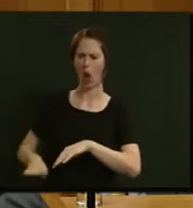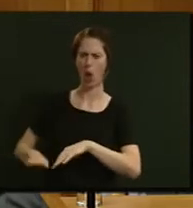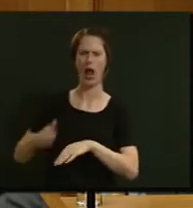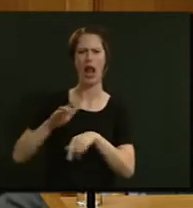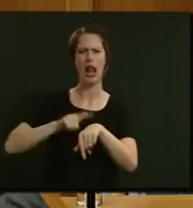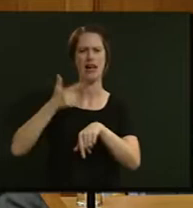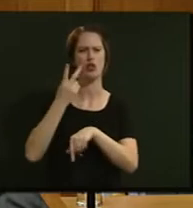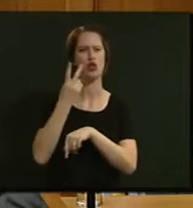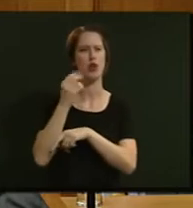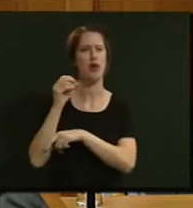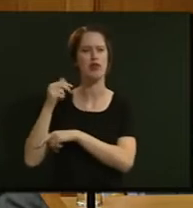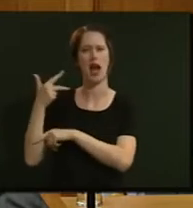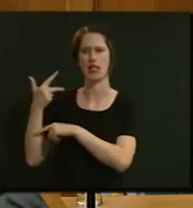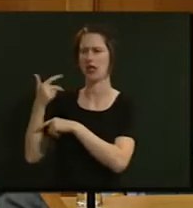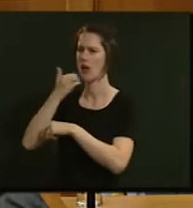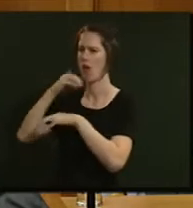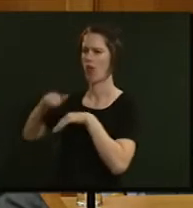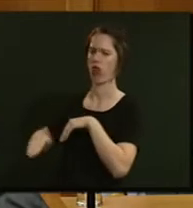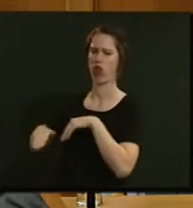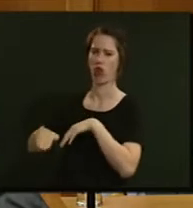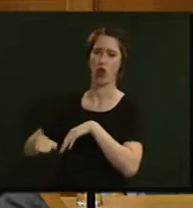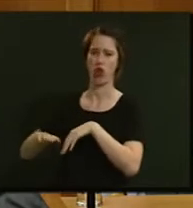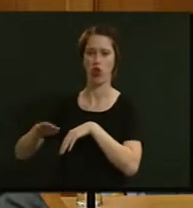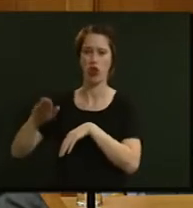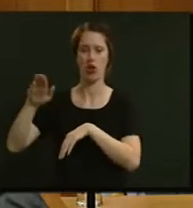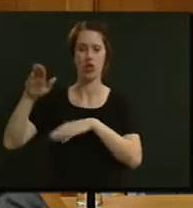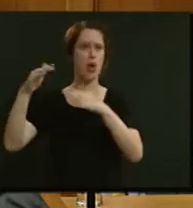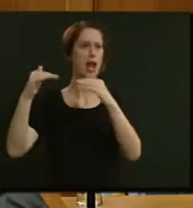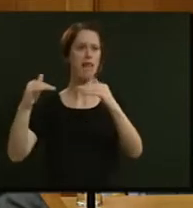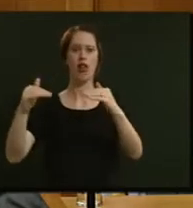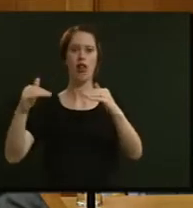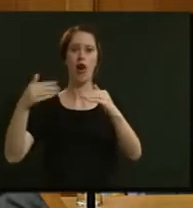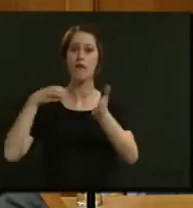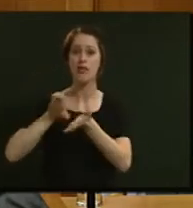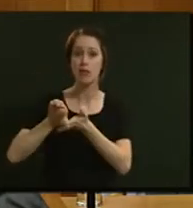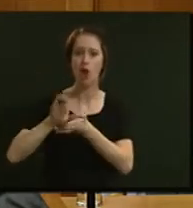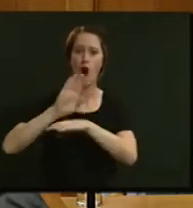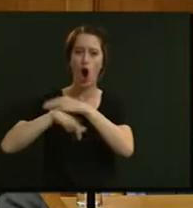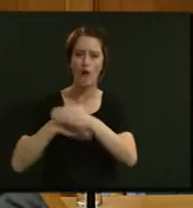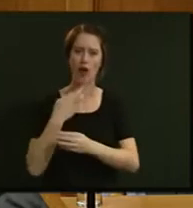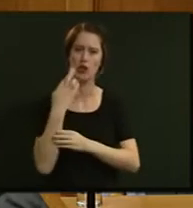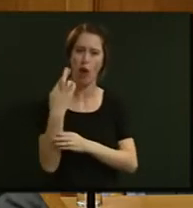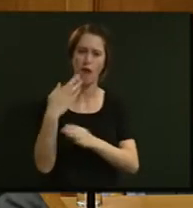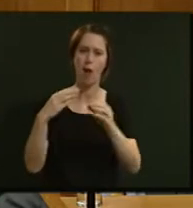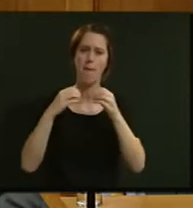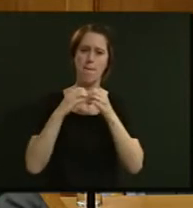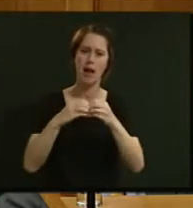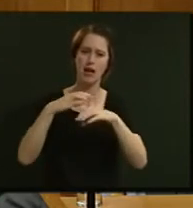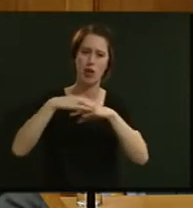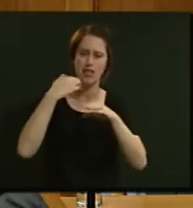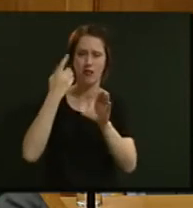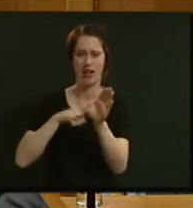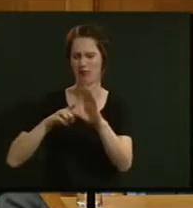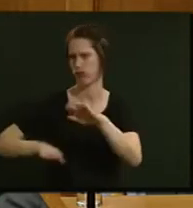2008 to a level of investment of over $12 billion a year at an all-time